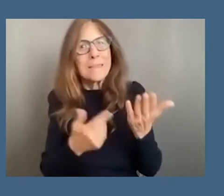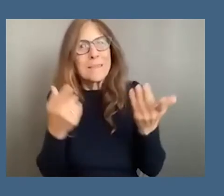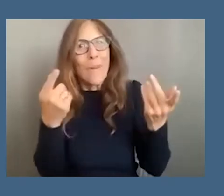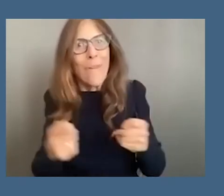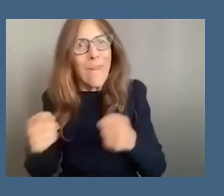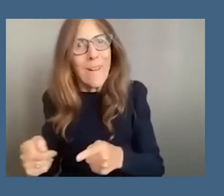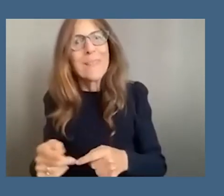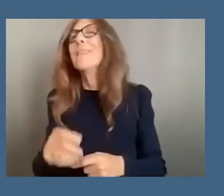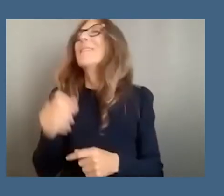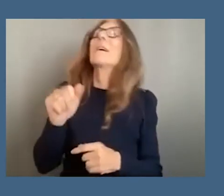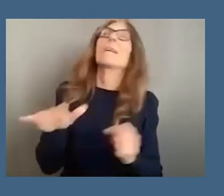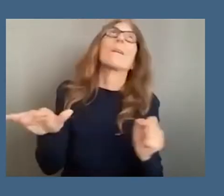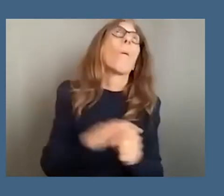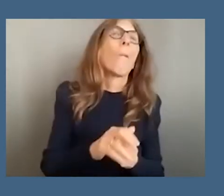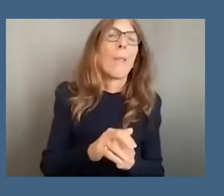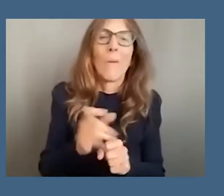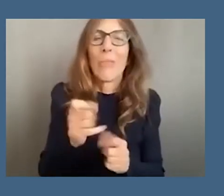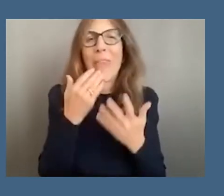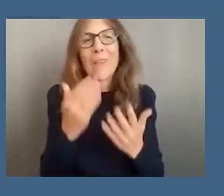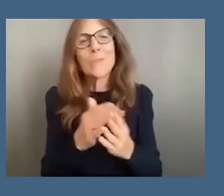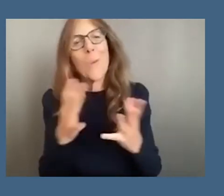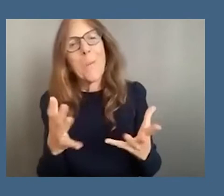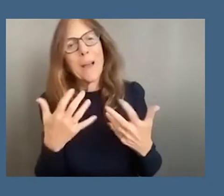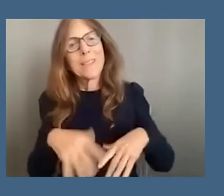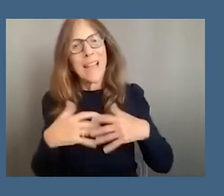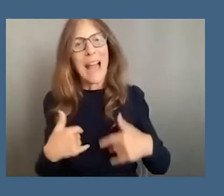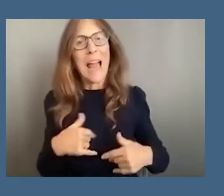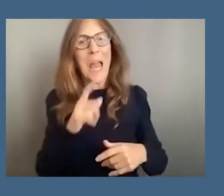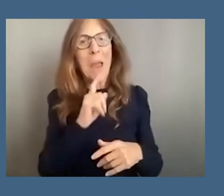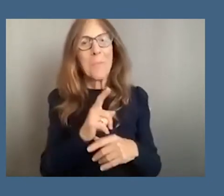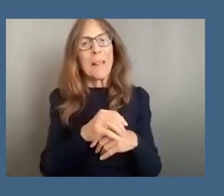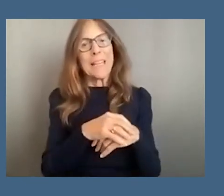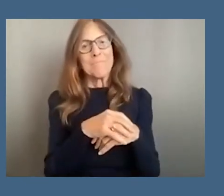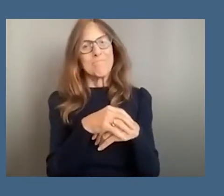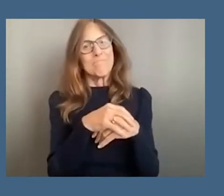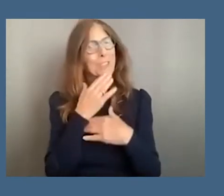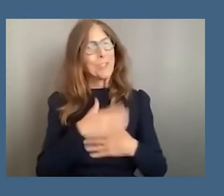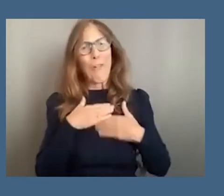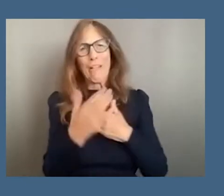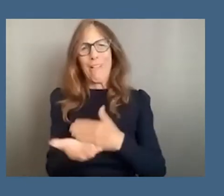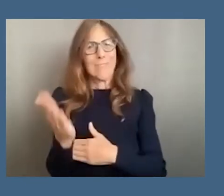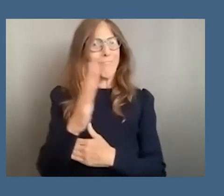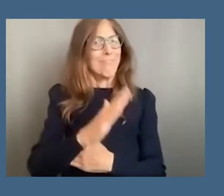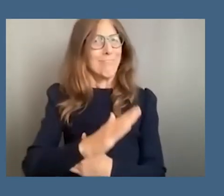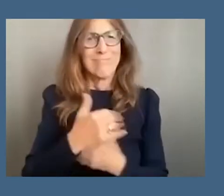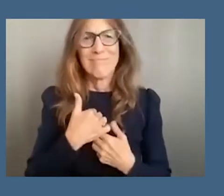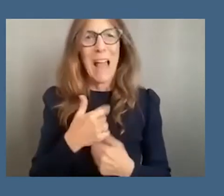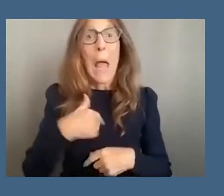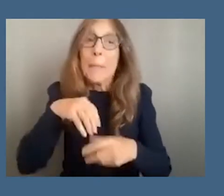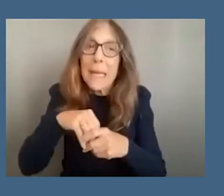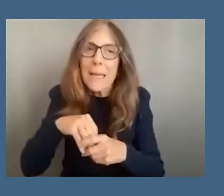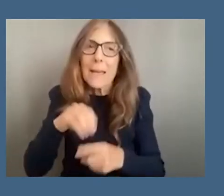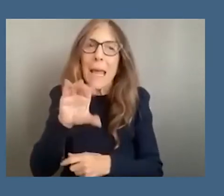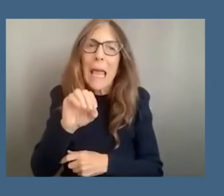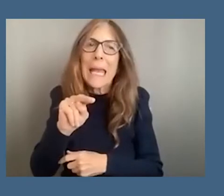i mean totally i just you know thank you so much and i really um i have enjoyed the whole afternoon so i'm in i'm in hartford connecticut